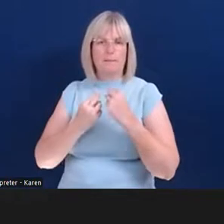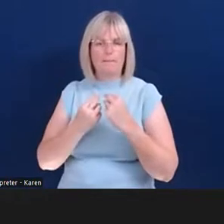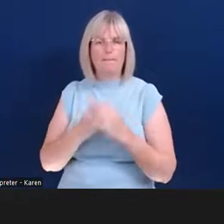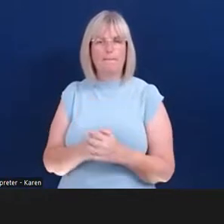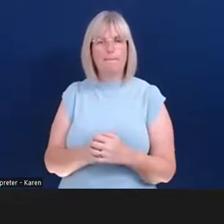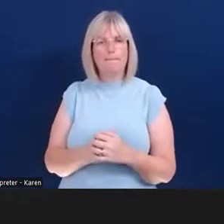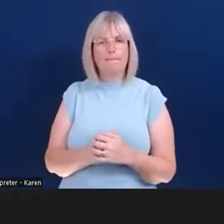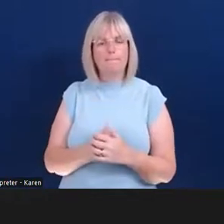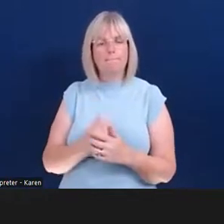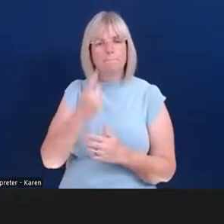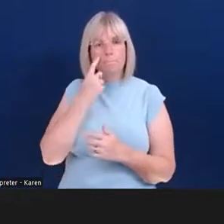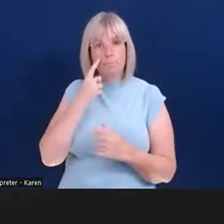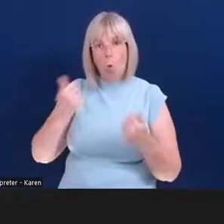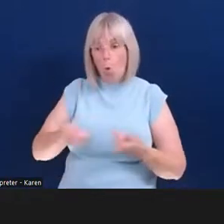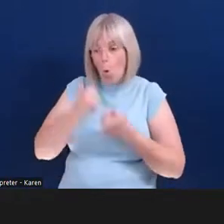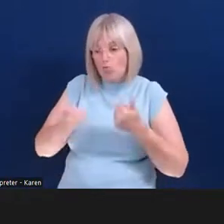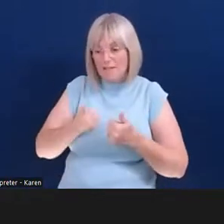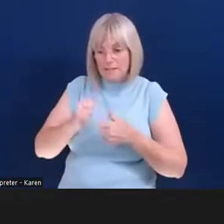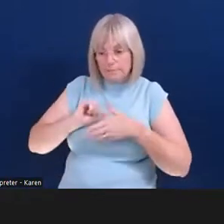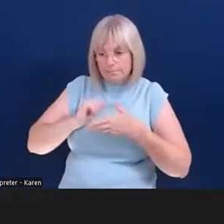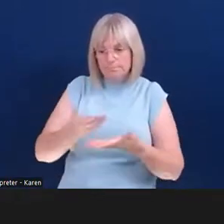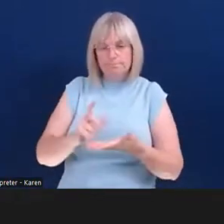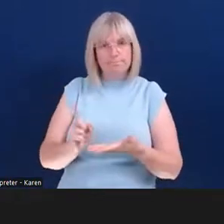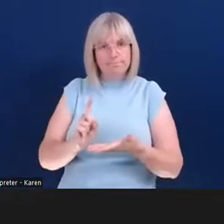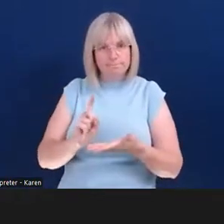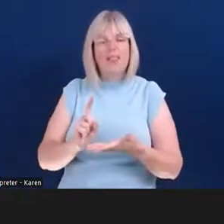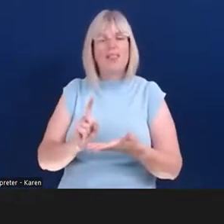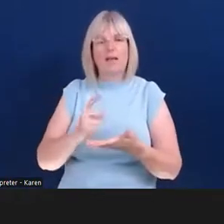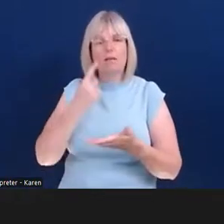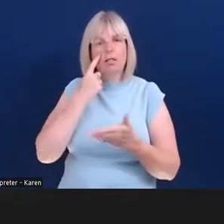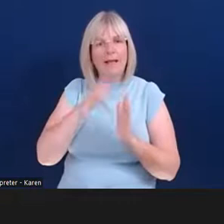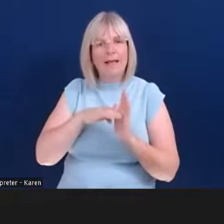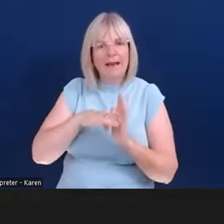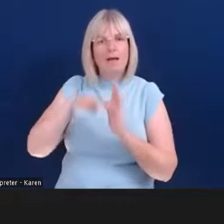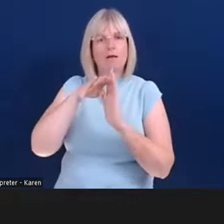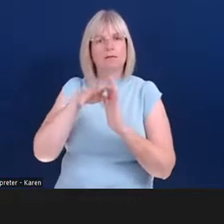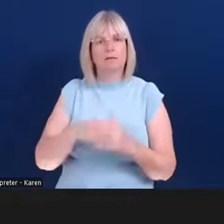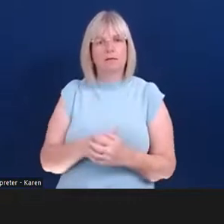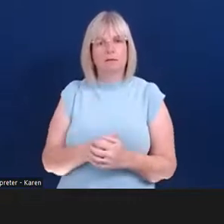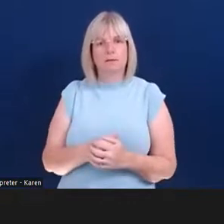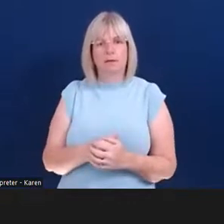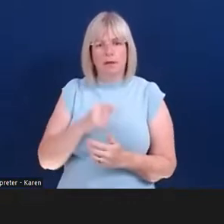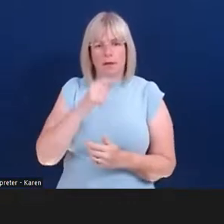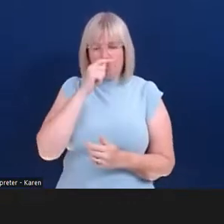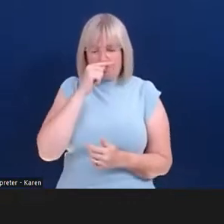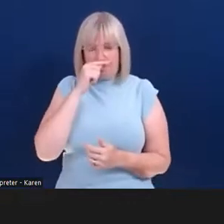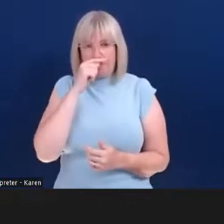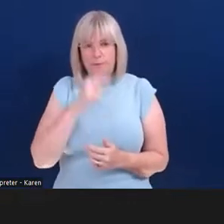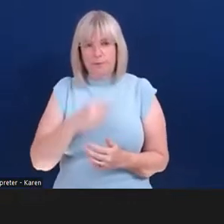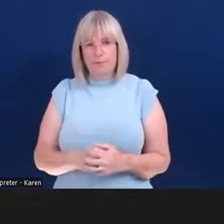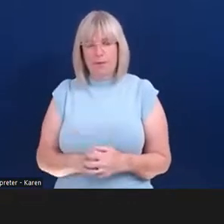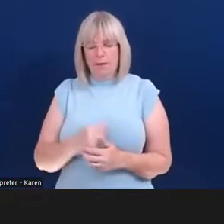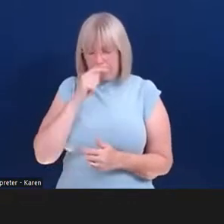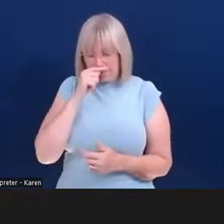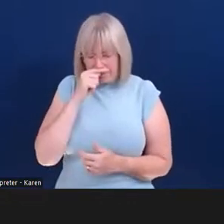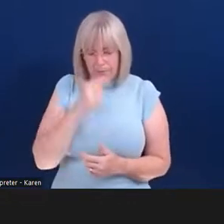what you're already doing. So basically you're looking at how you can enable, excuse me, individuals within